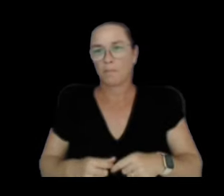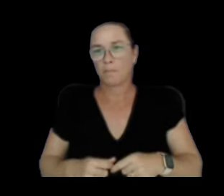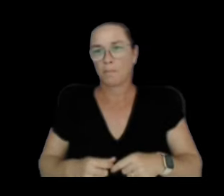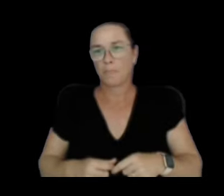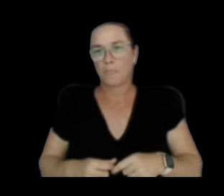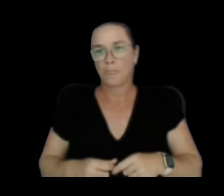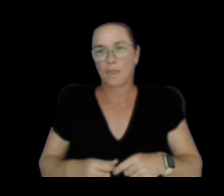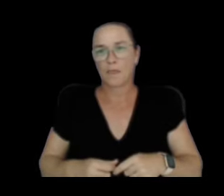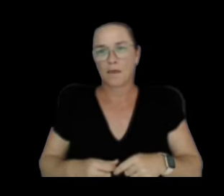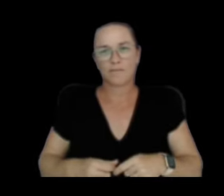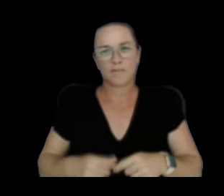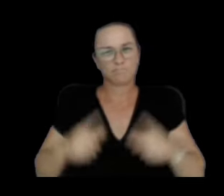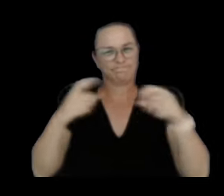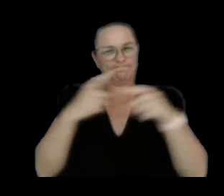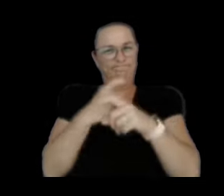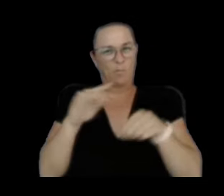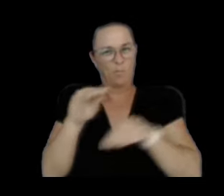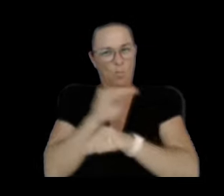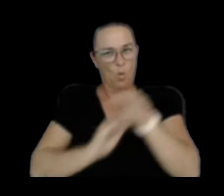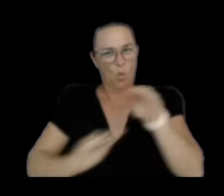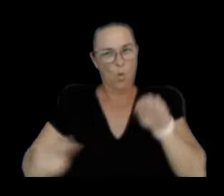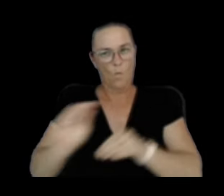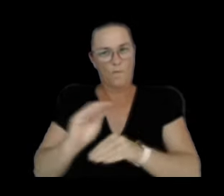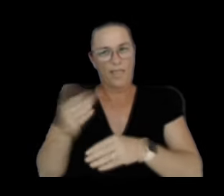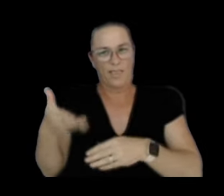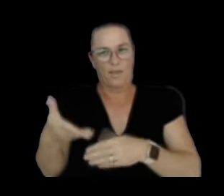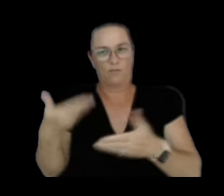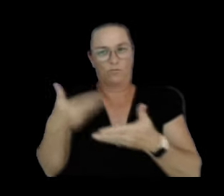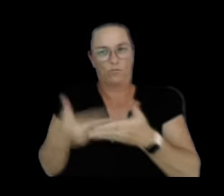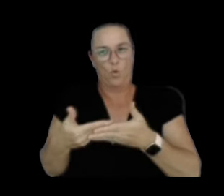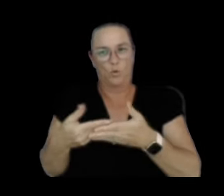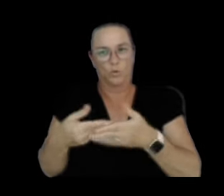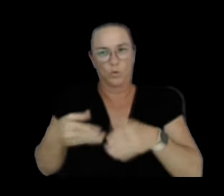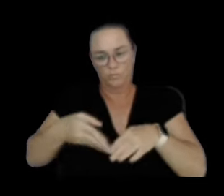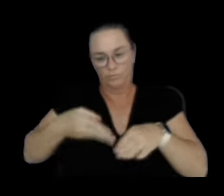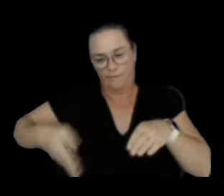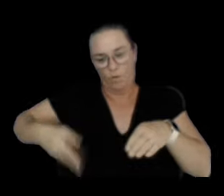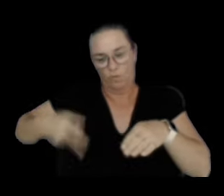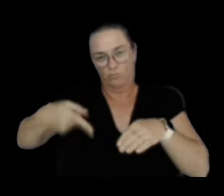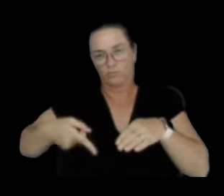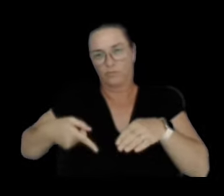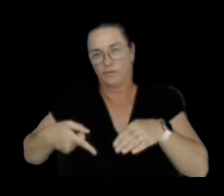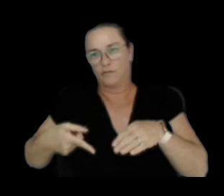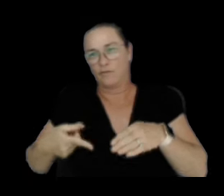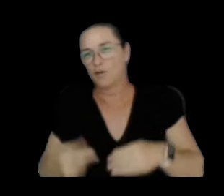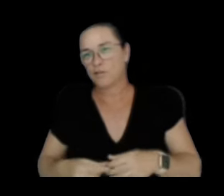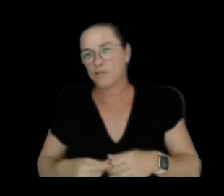complexity of movement happening in this area near the fault where the ground has been swelling.